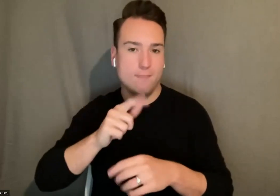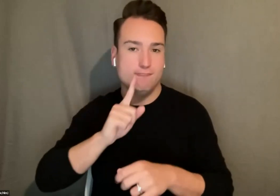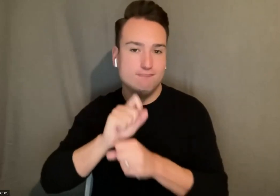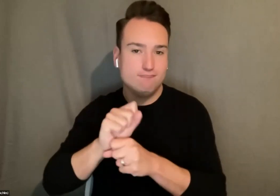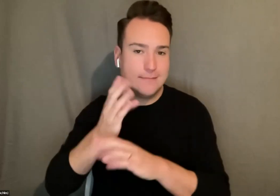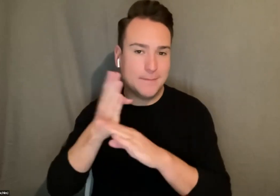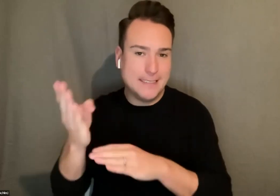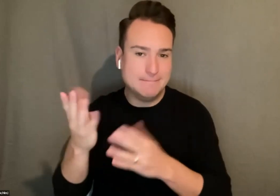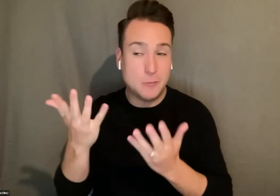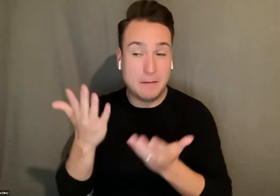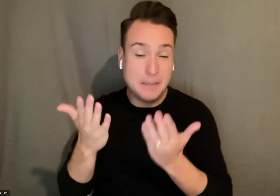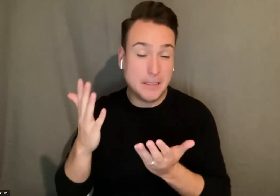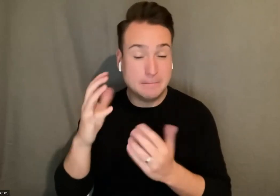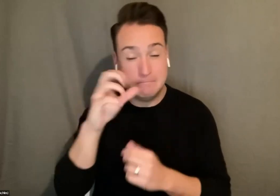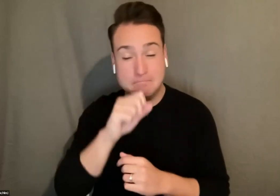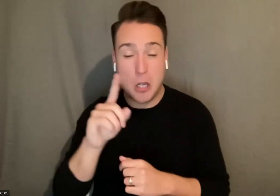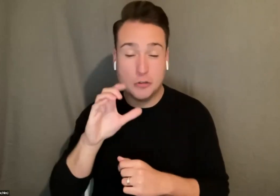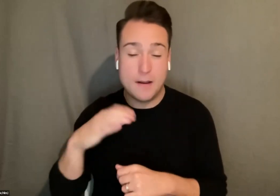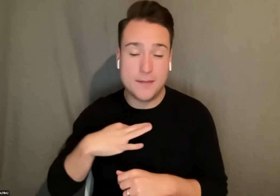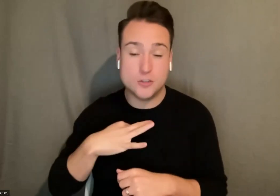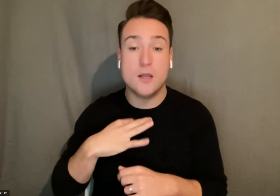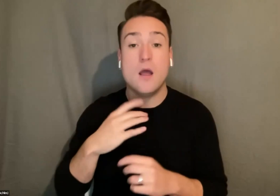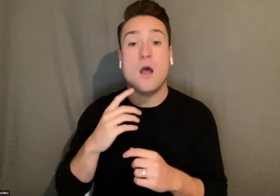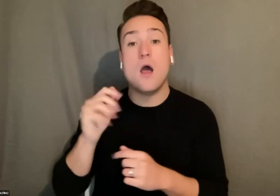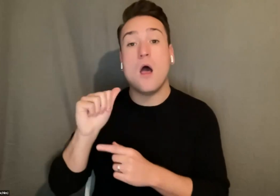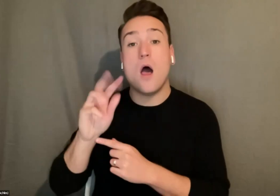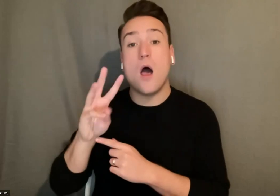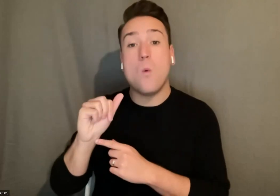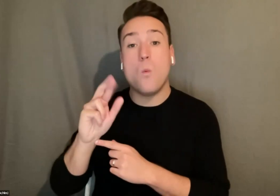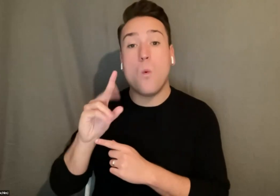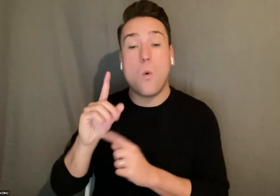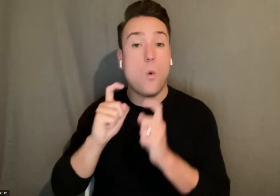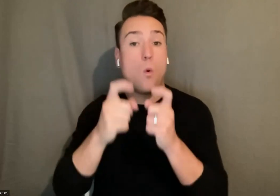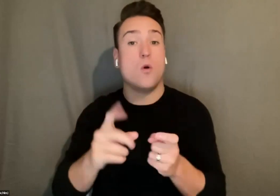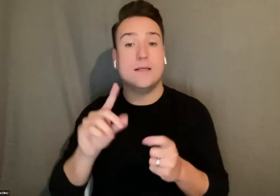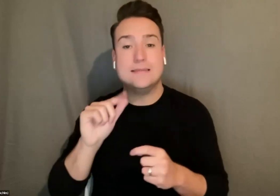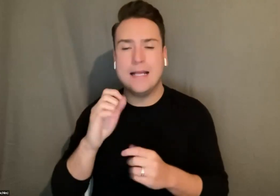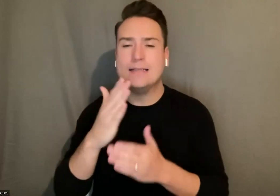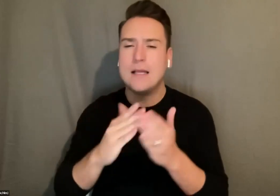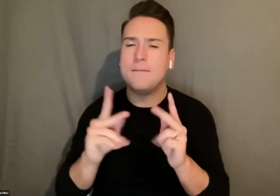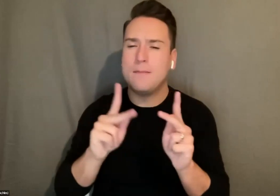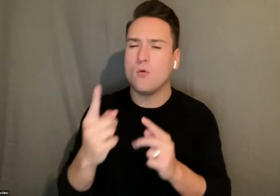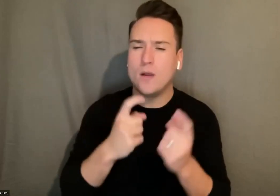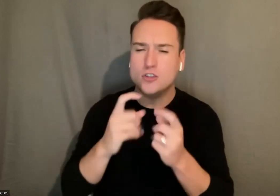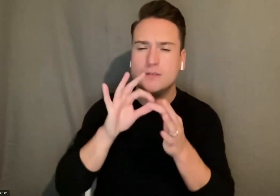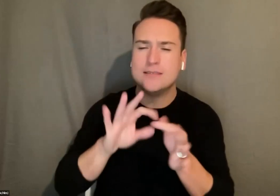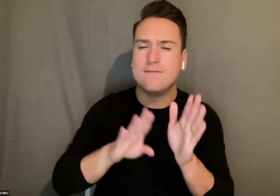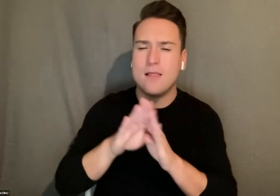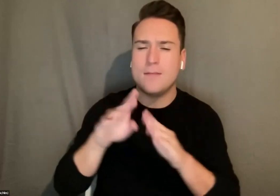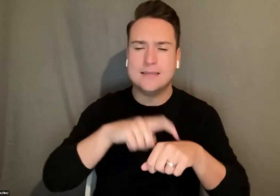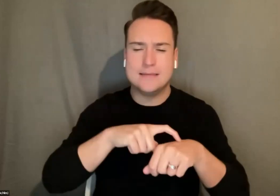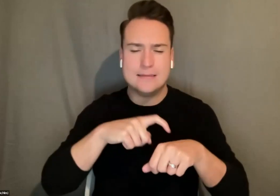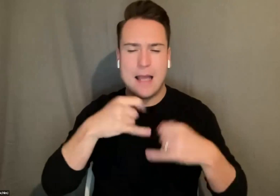there the award date so because there are some questions around development timeline I'm going to just circle back to make sure that was